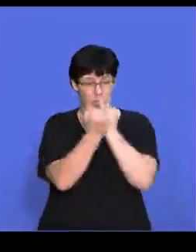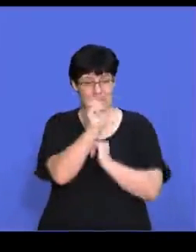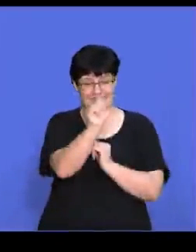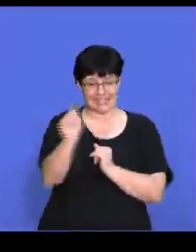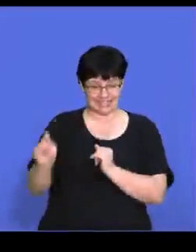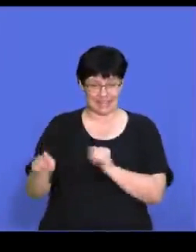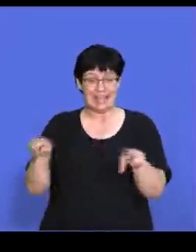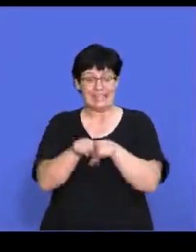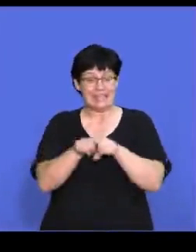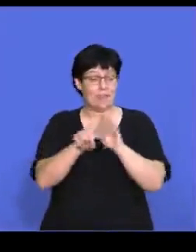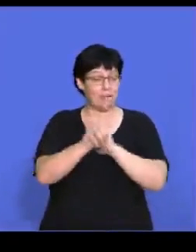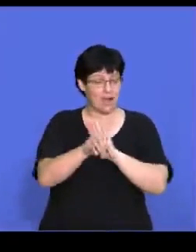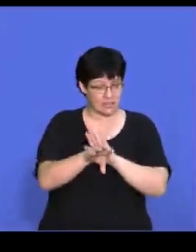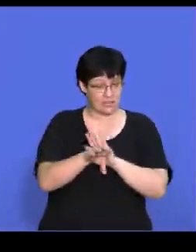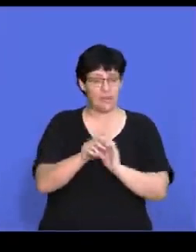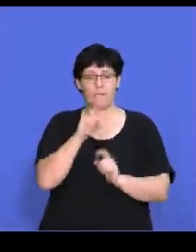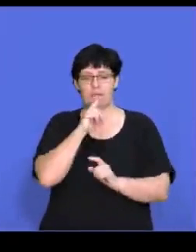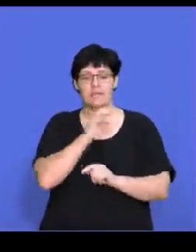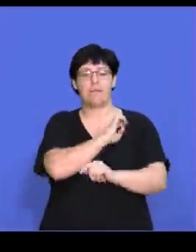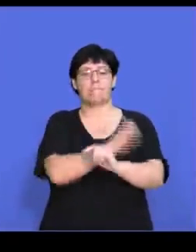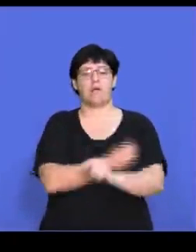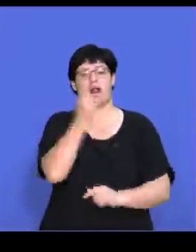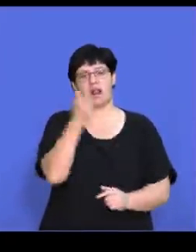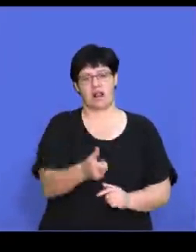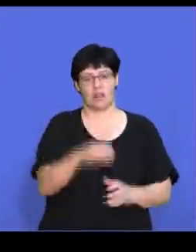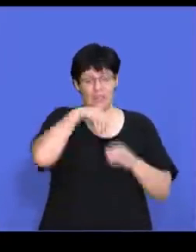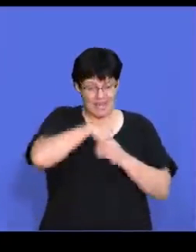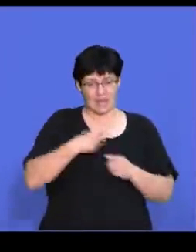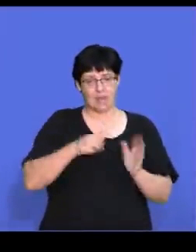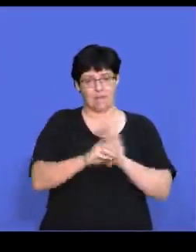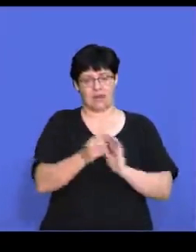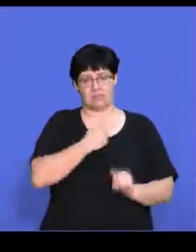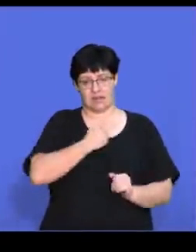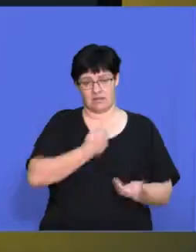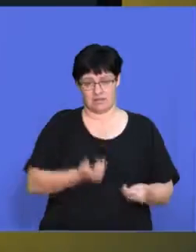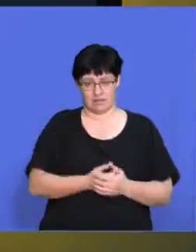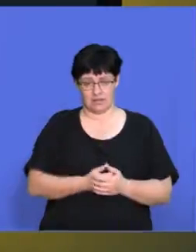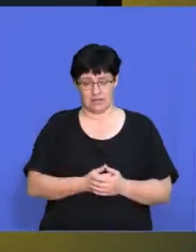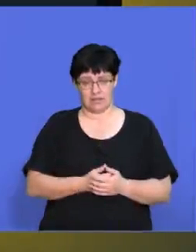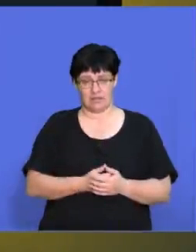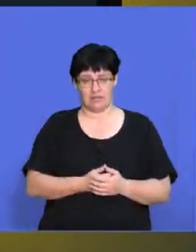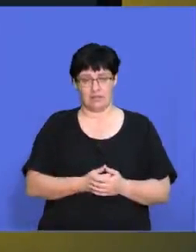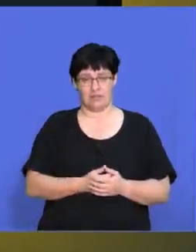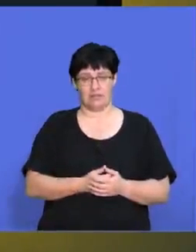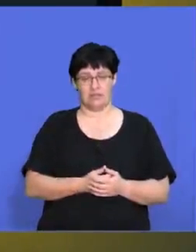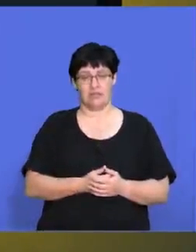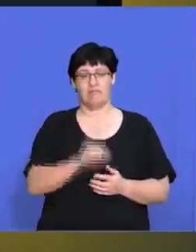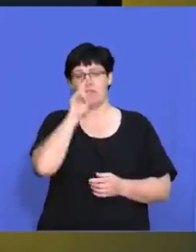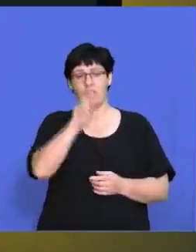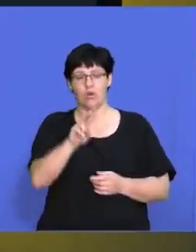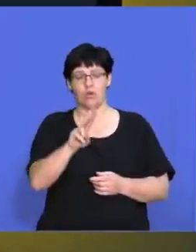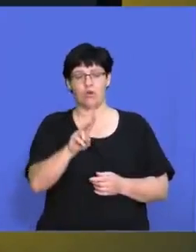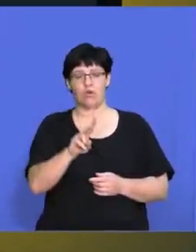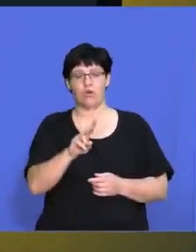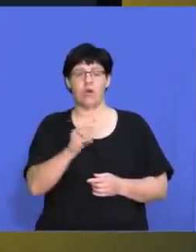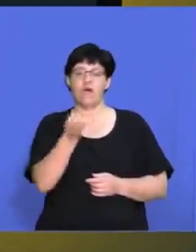in the same market has very little power in their market. So if you look at, um, uh, the, the fast